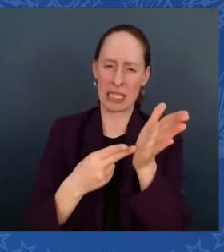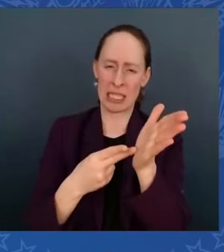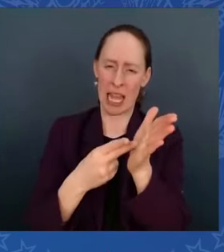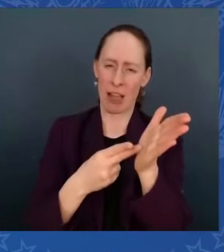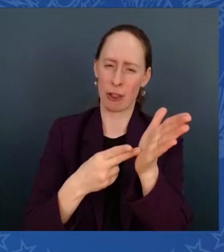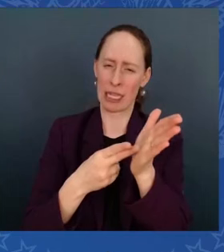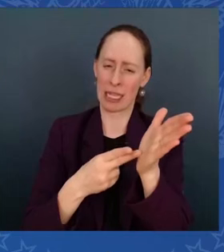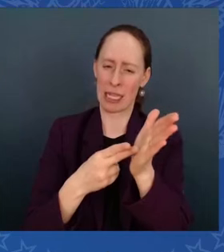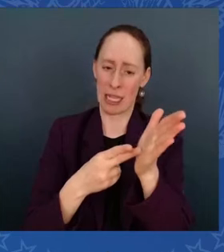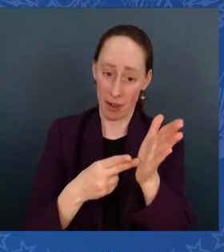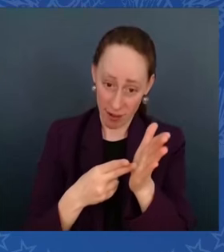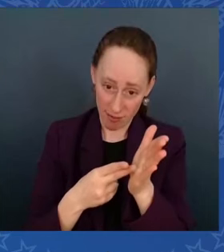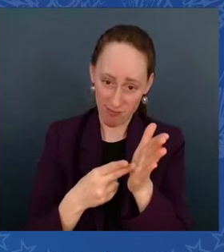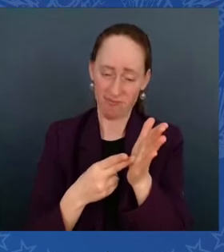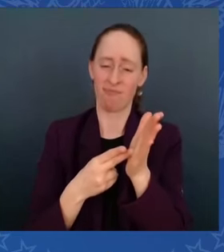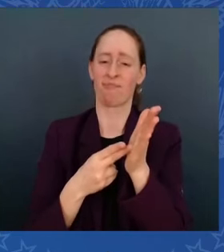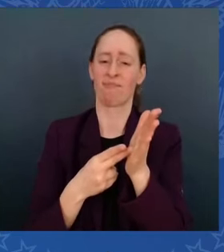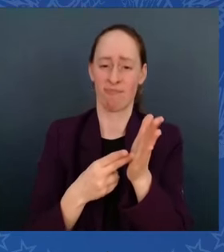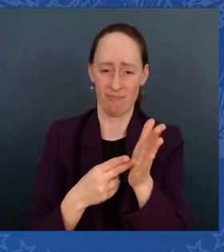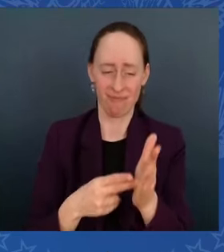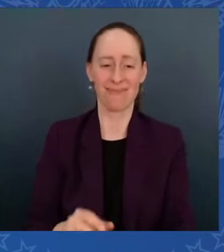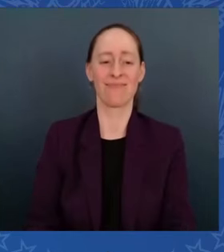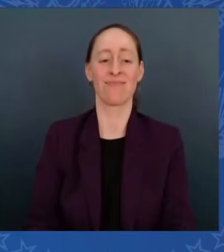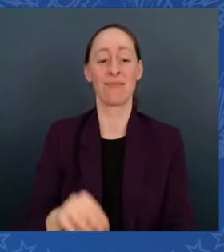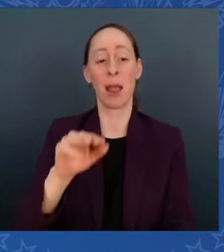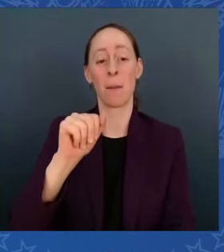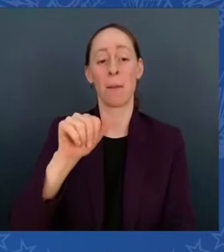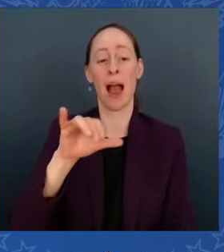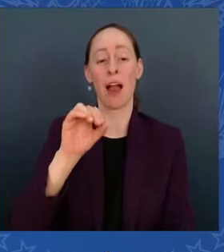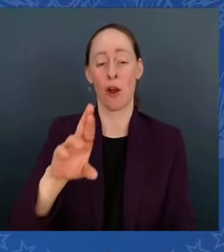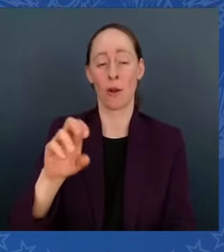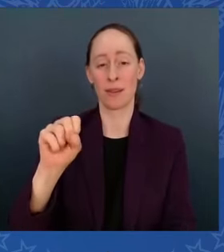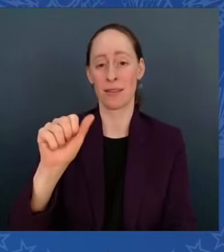Mayor Sappho, thanks for the passport to your city.